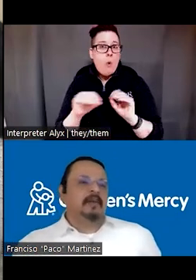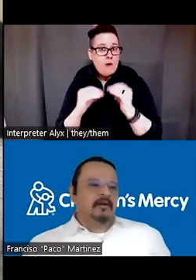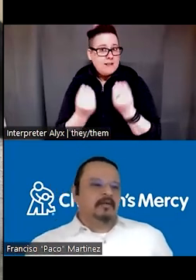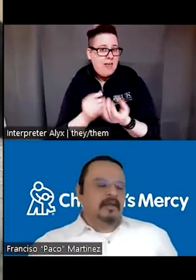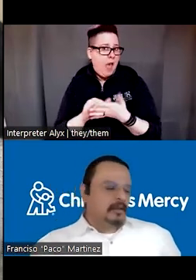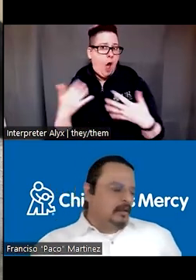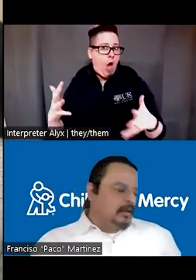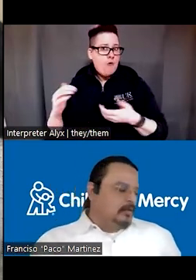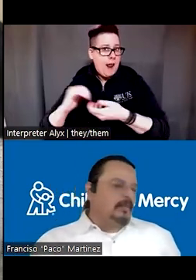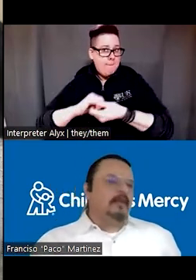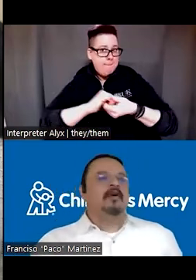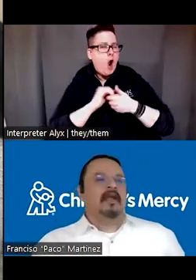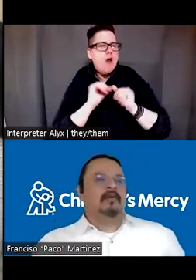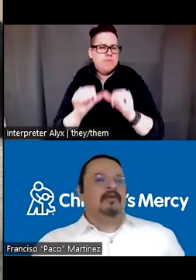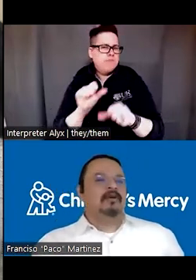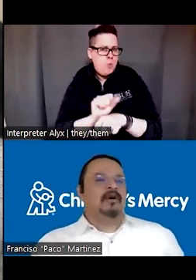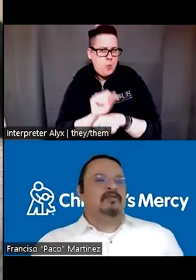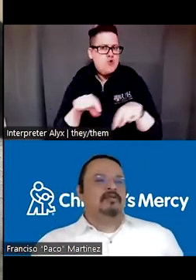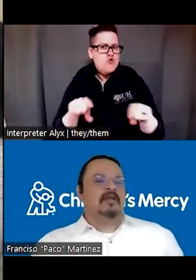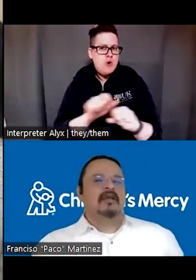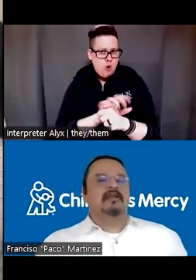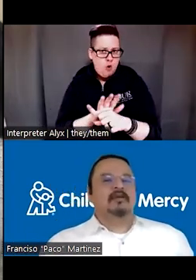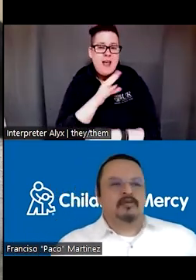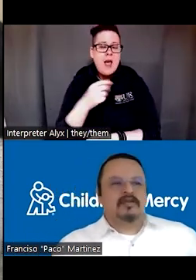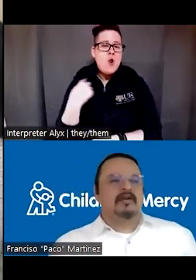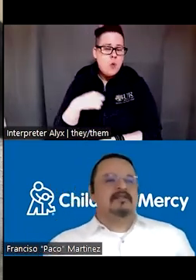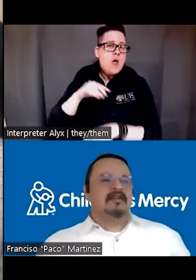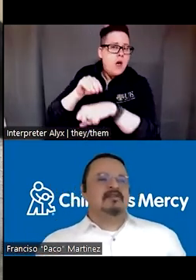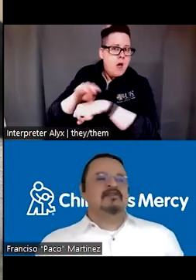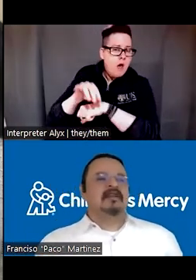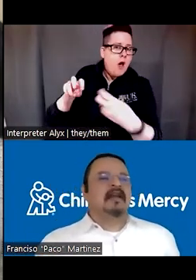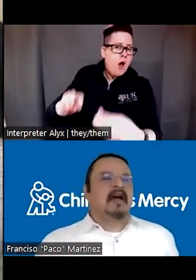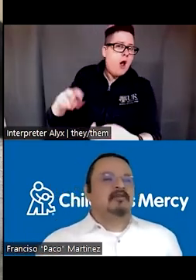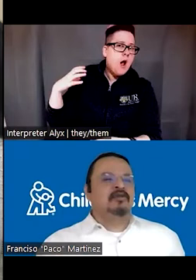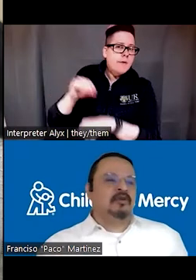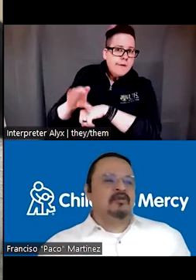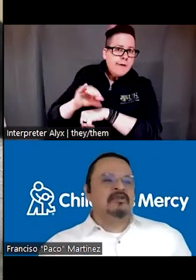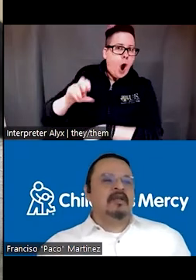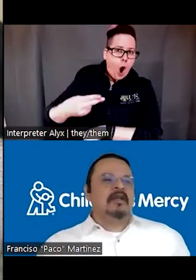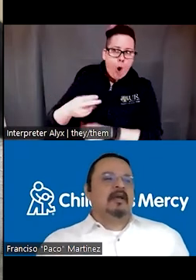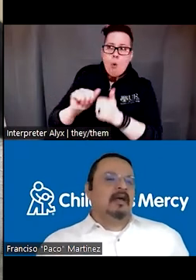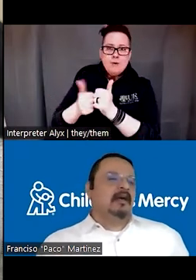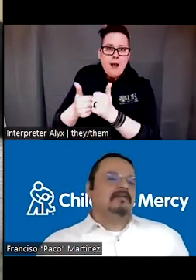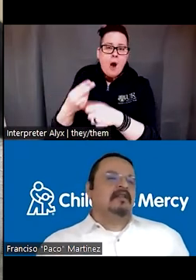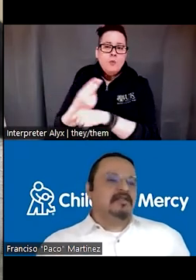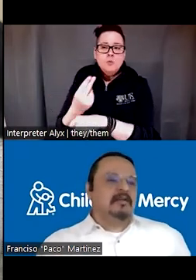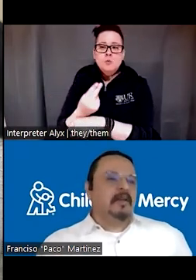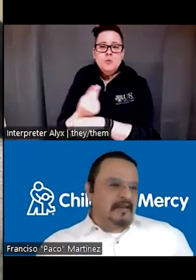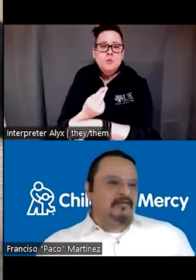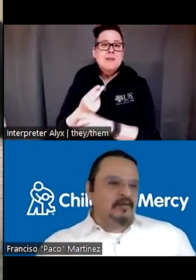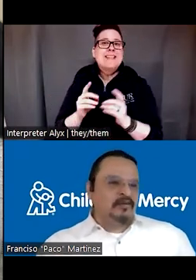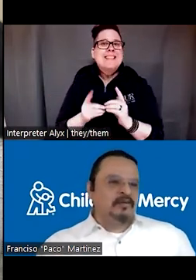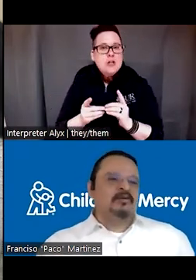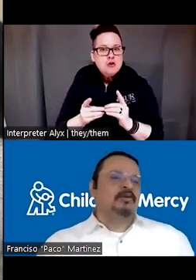already partnered with. We even were able to coach the to coach the organizations in how to use digital